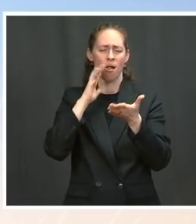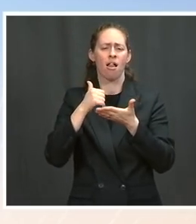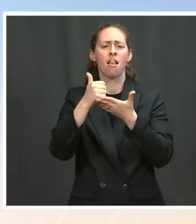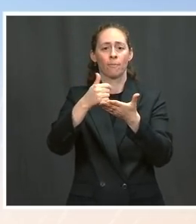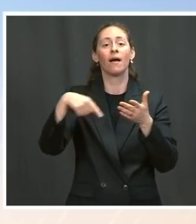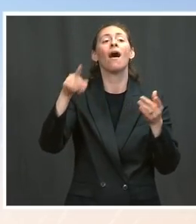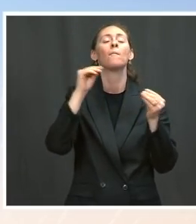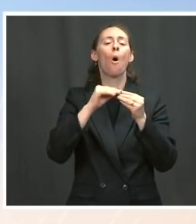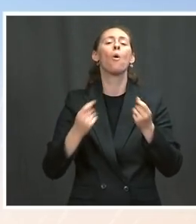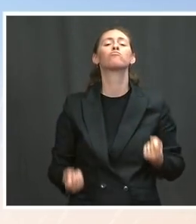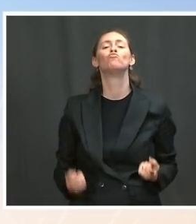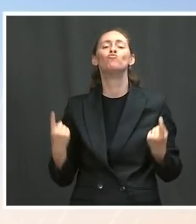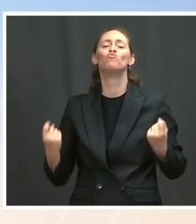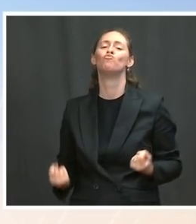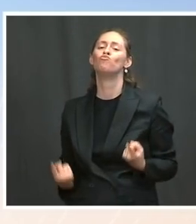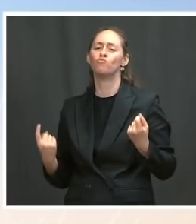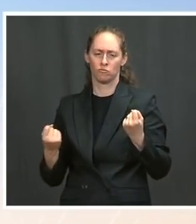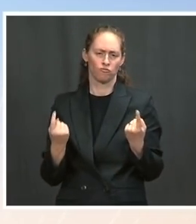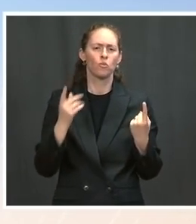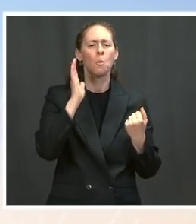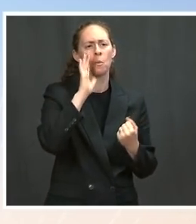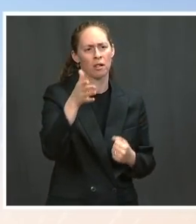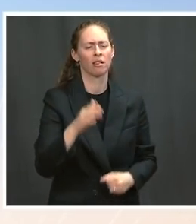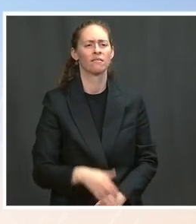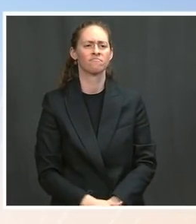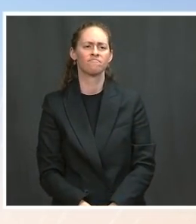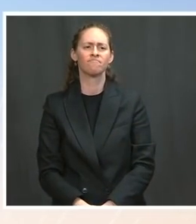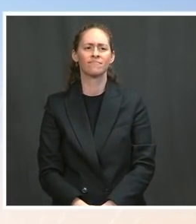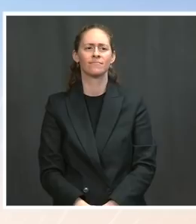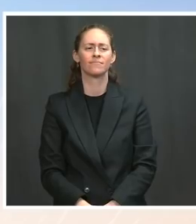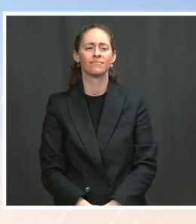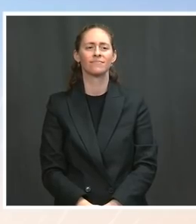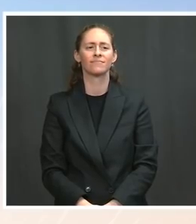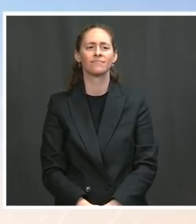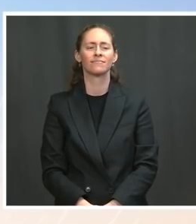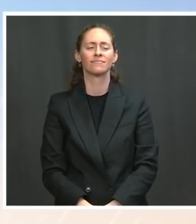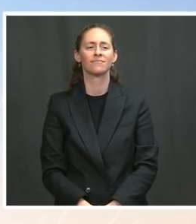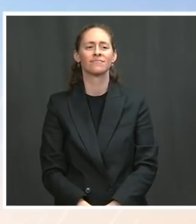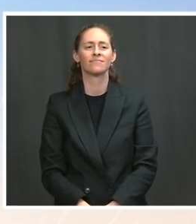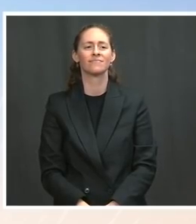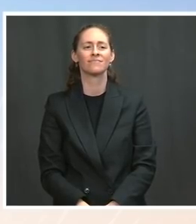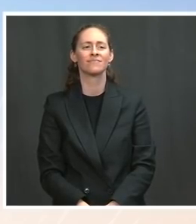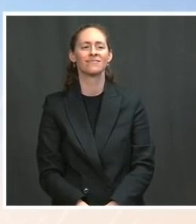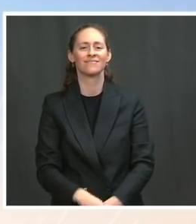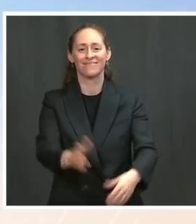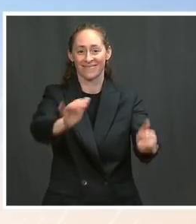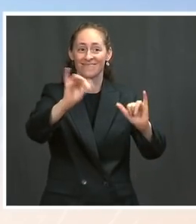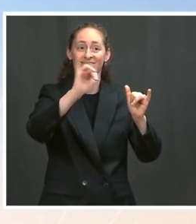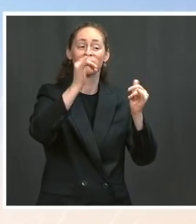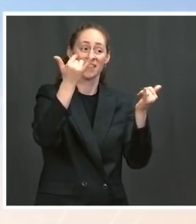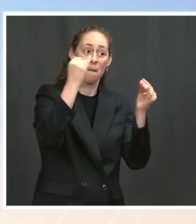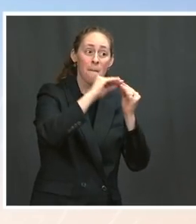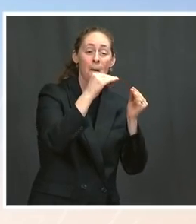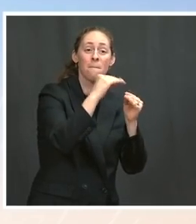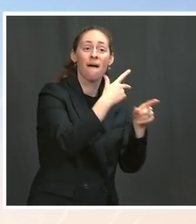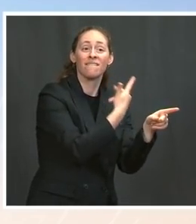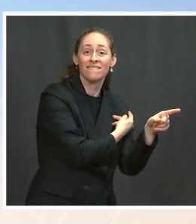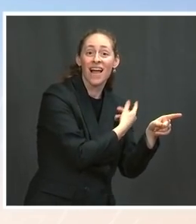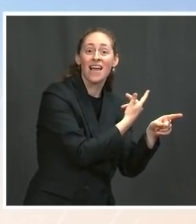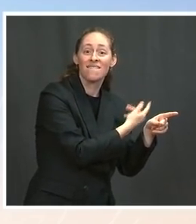with further success with vaccinations and the pandemic, people are going to go back to